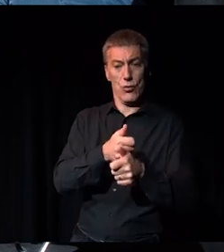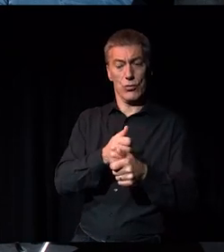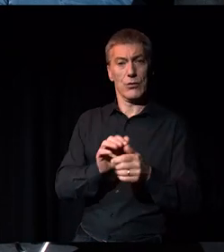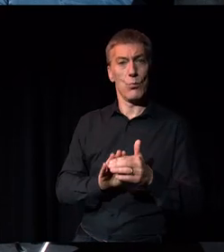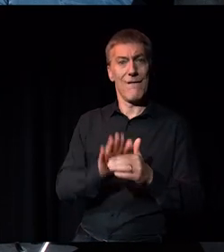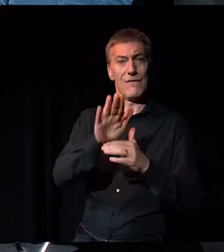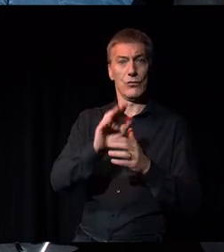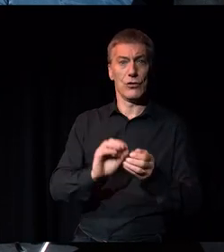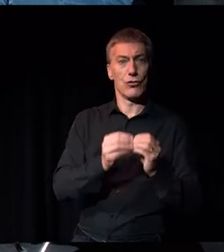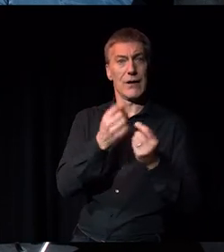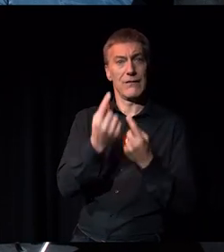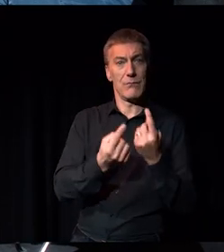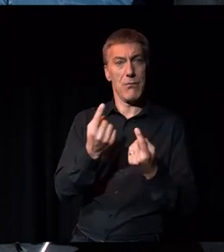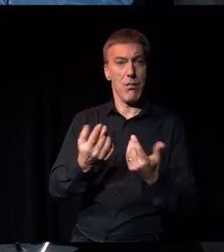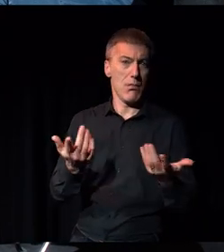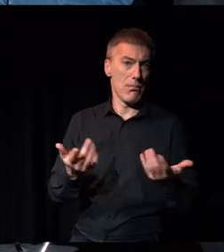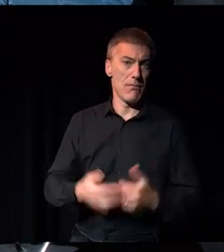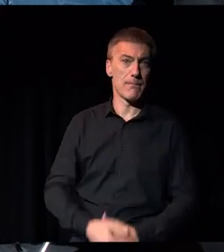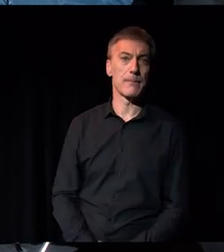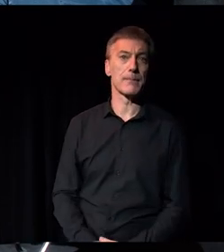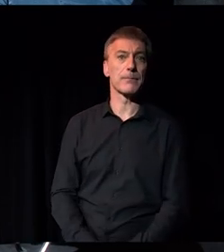creatives from our backgrounds?